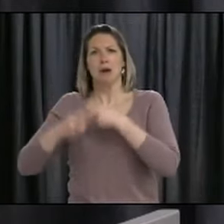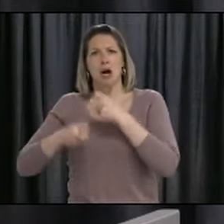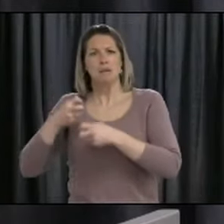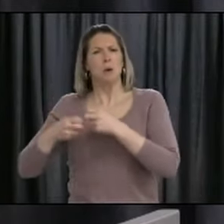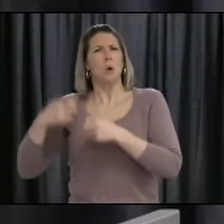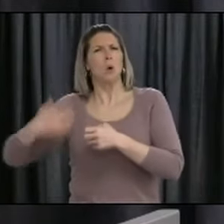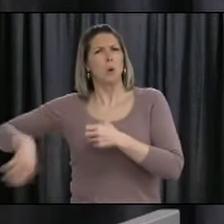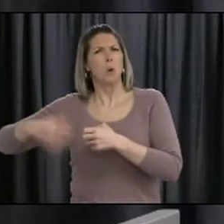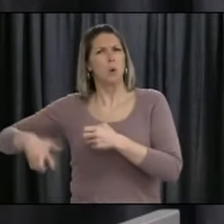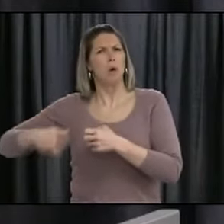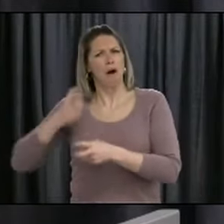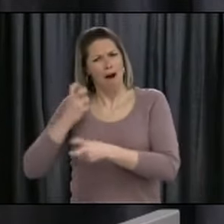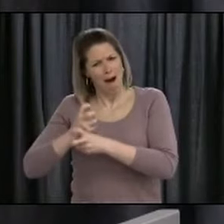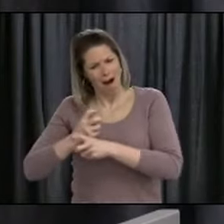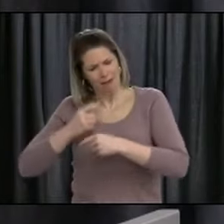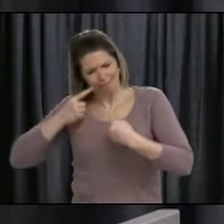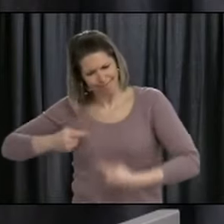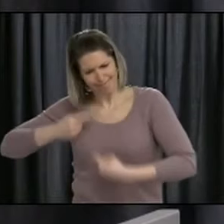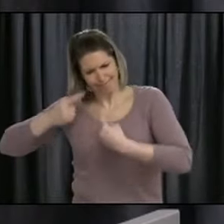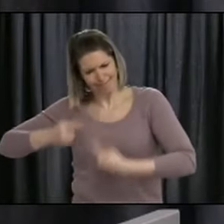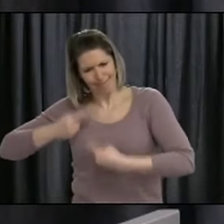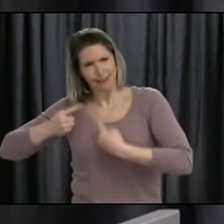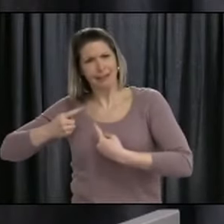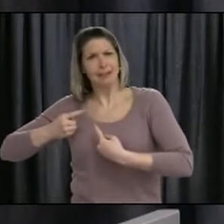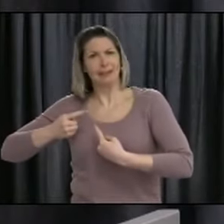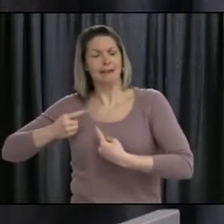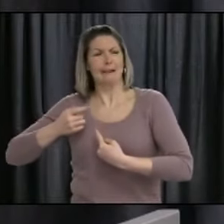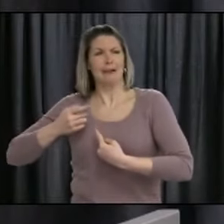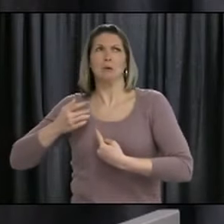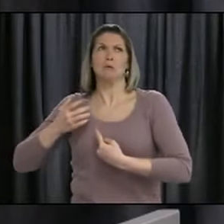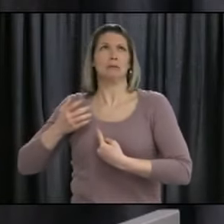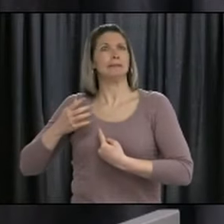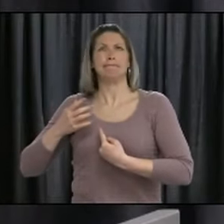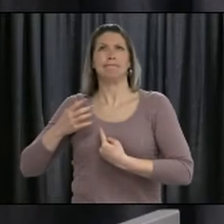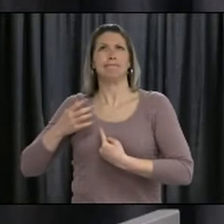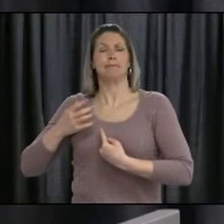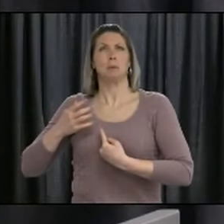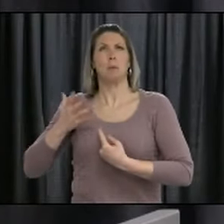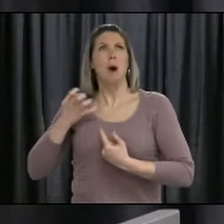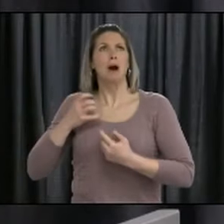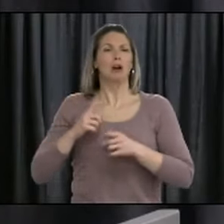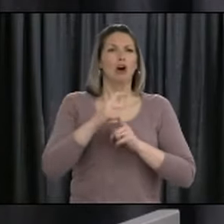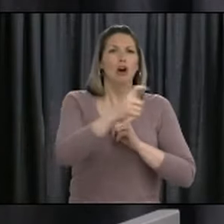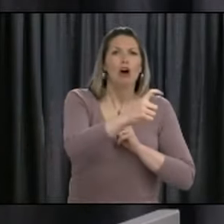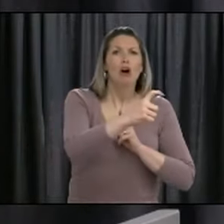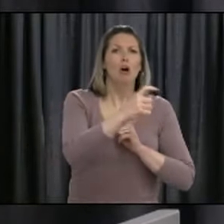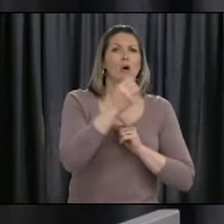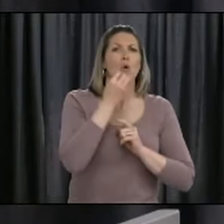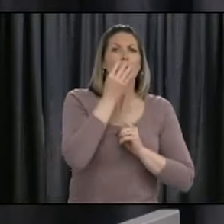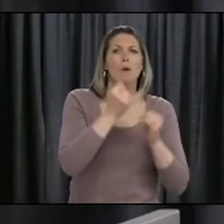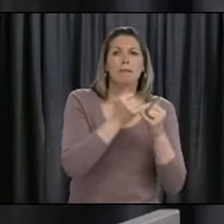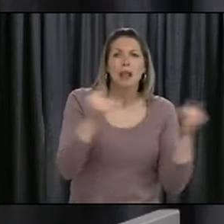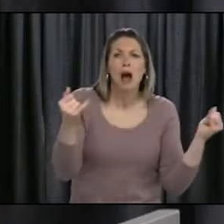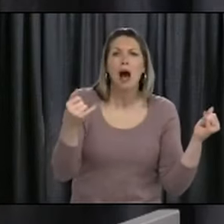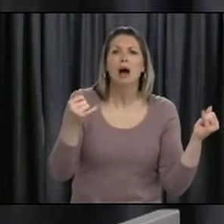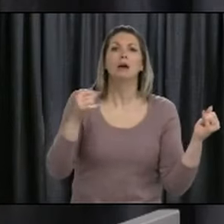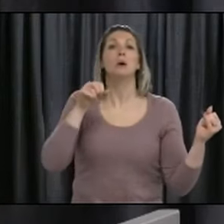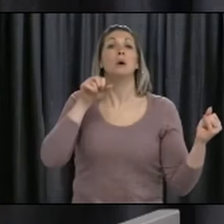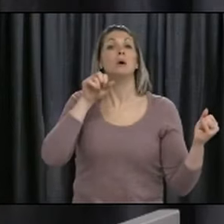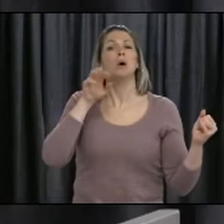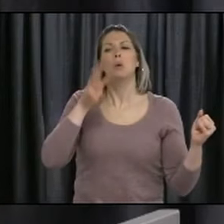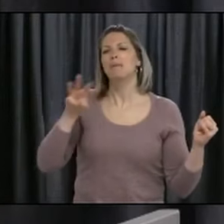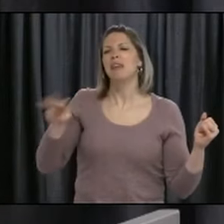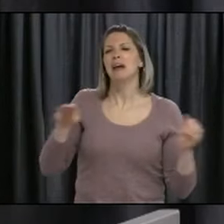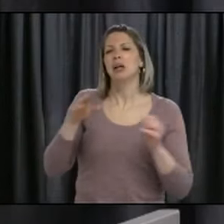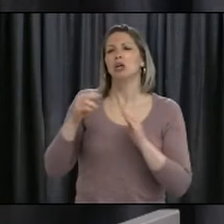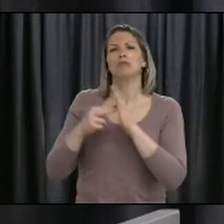up with. There is no shame in reaching out to the warm line to use Bridge the Gap or to seek